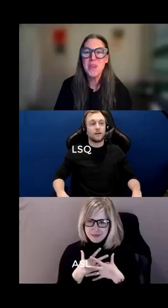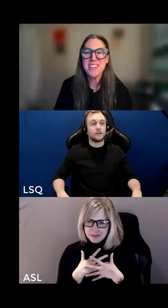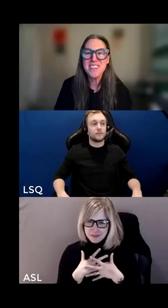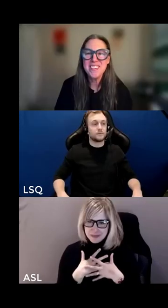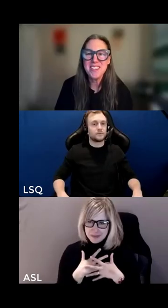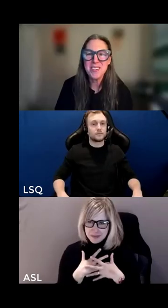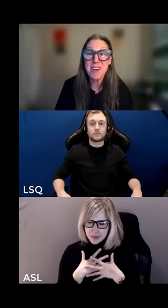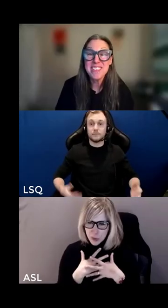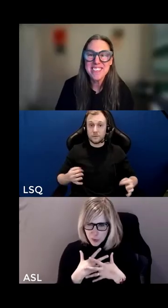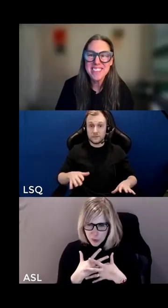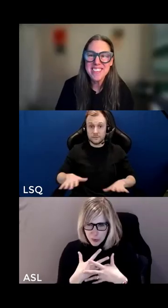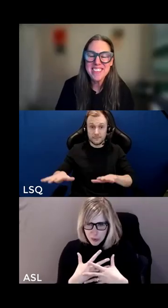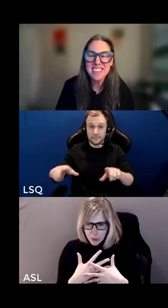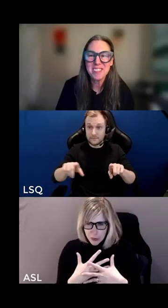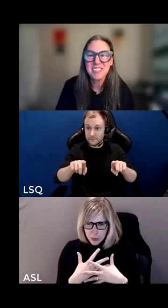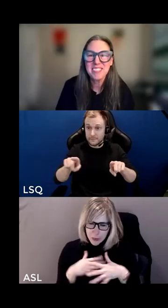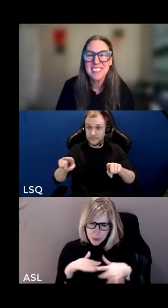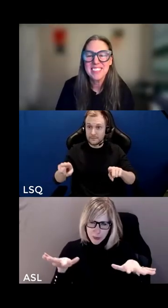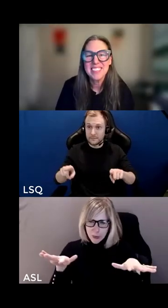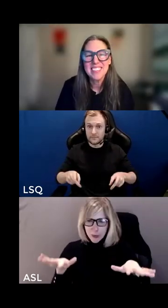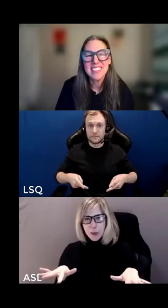return to your questions